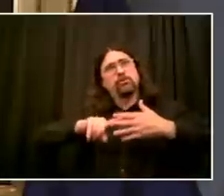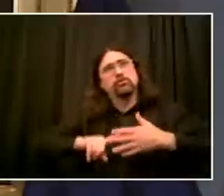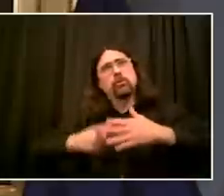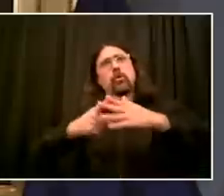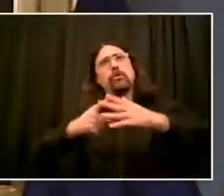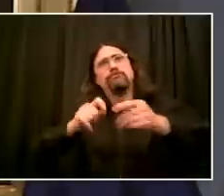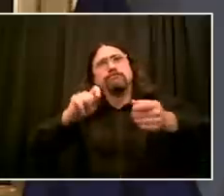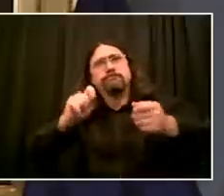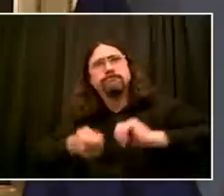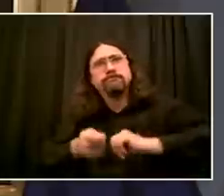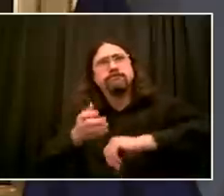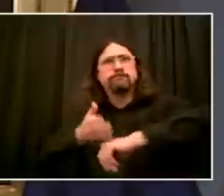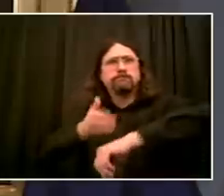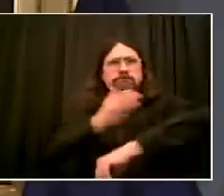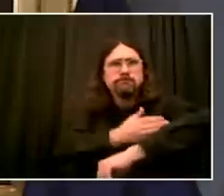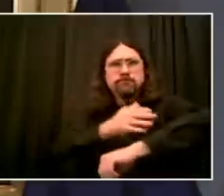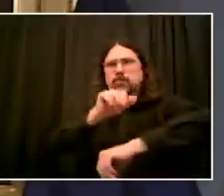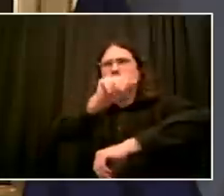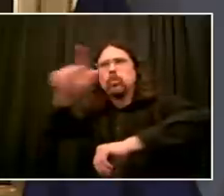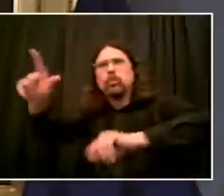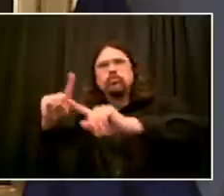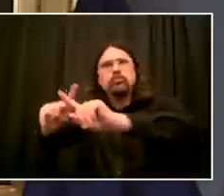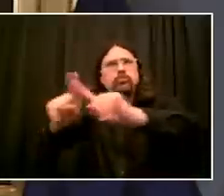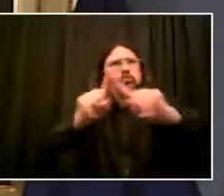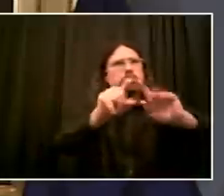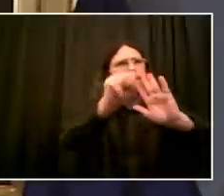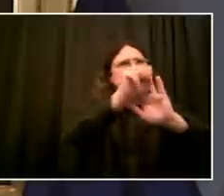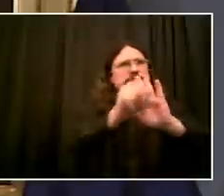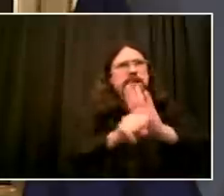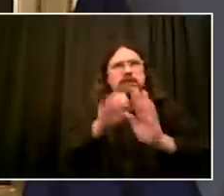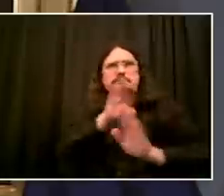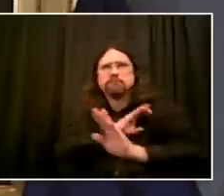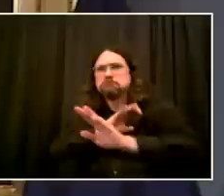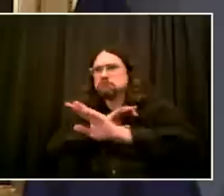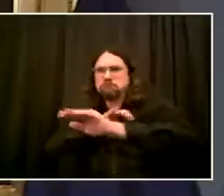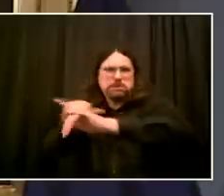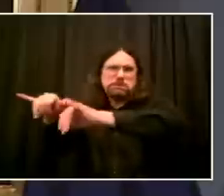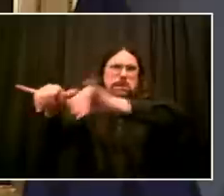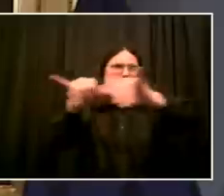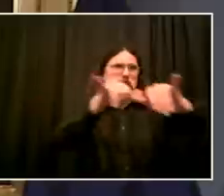condemnation, uniform or not, to what we saw in that video.